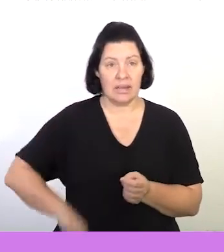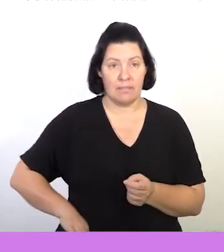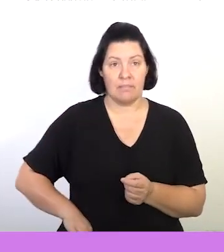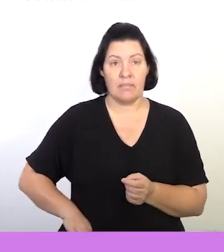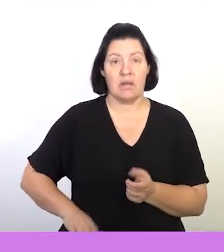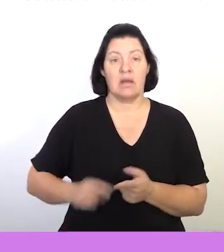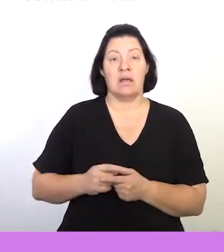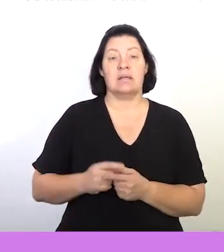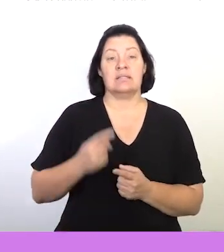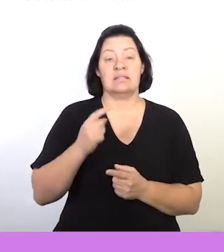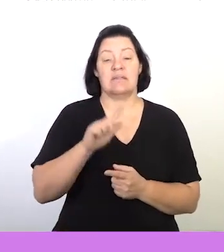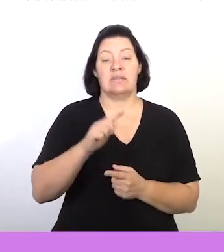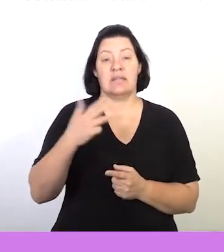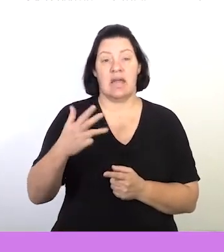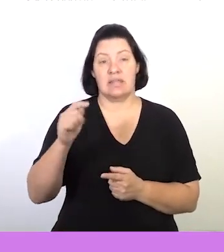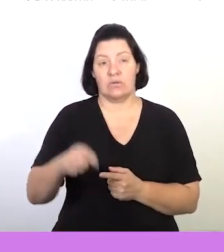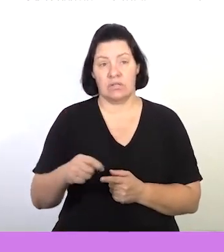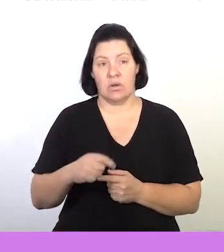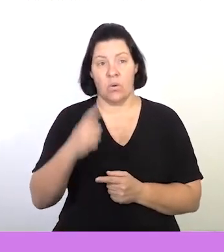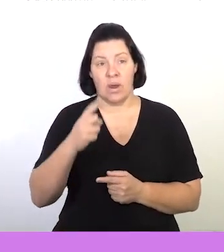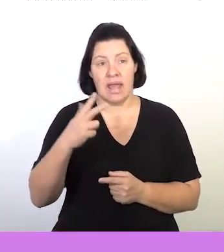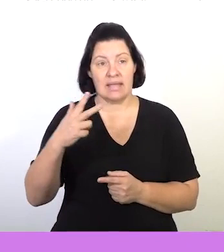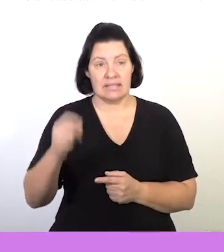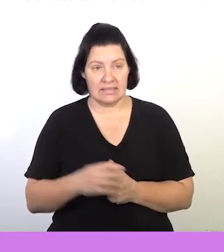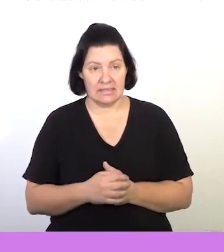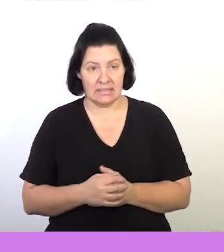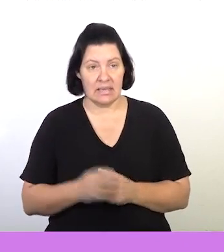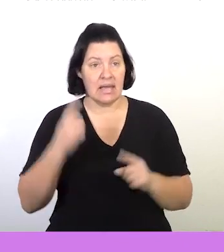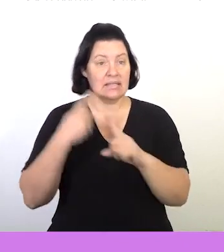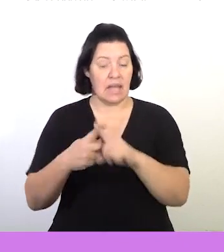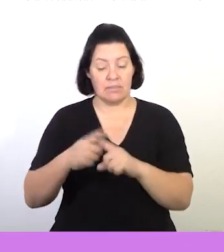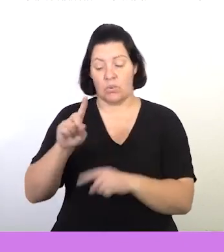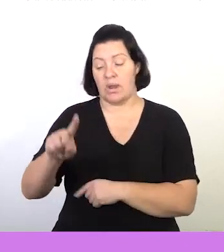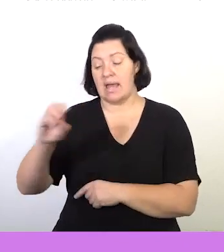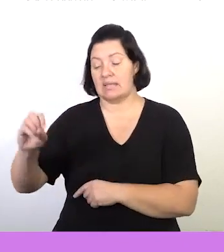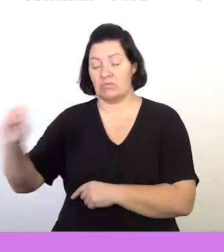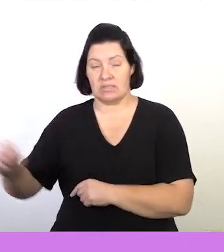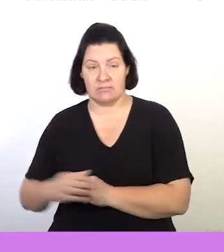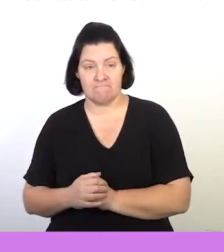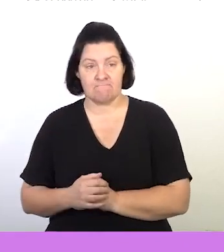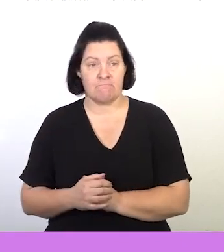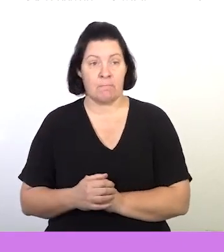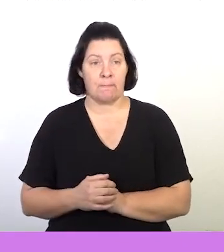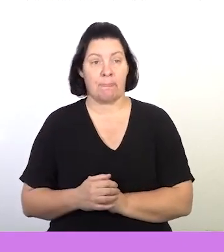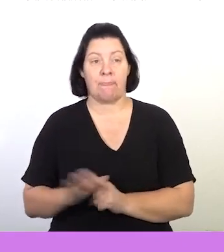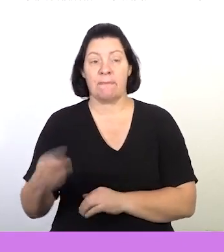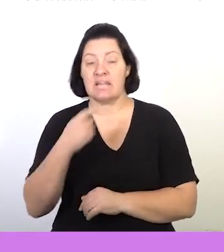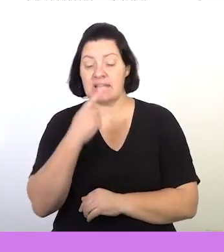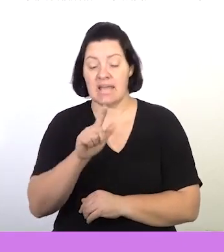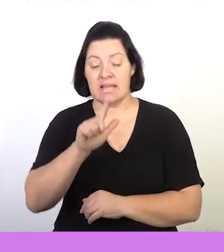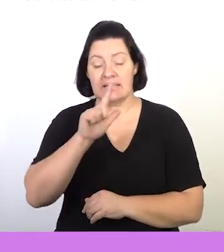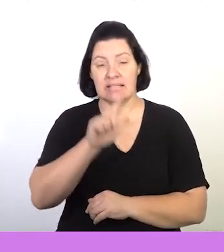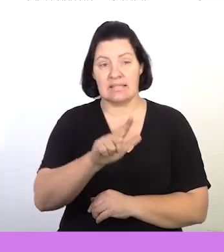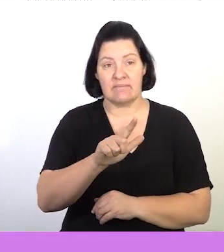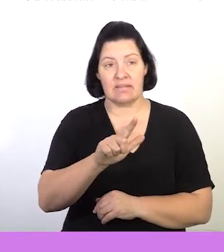income, 79,180 Rand. And remember to multiply that by 100. So let's go through